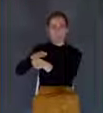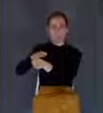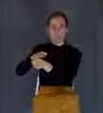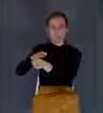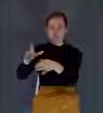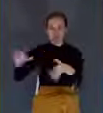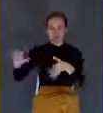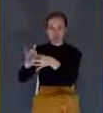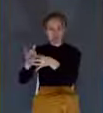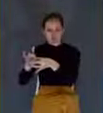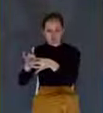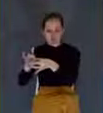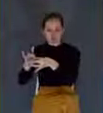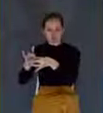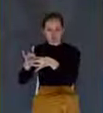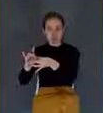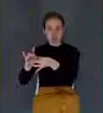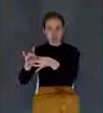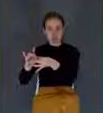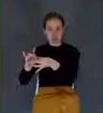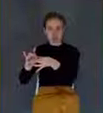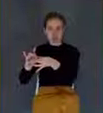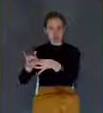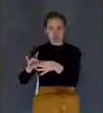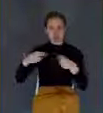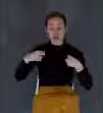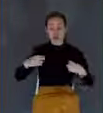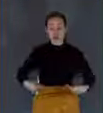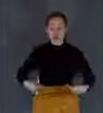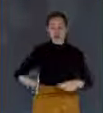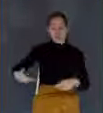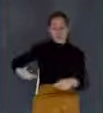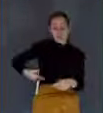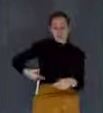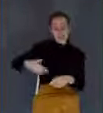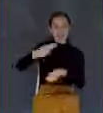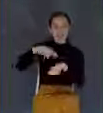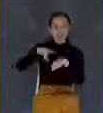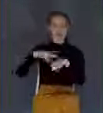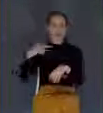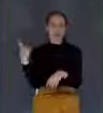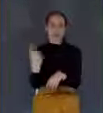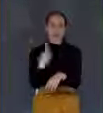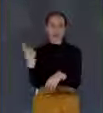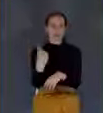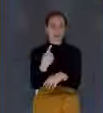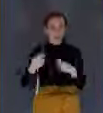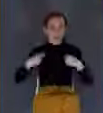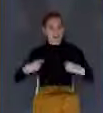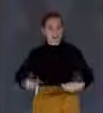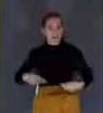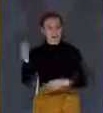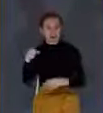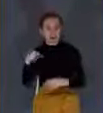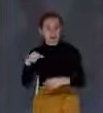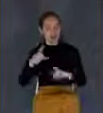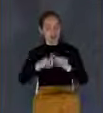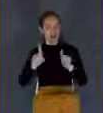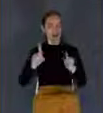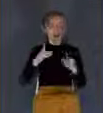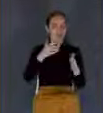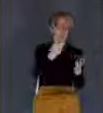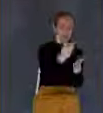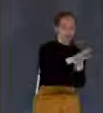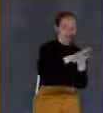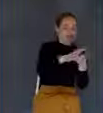humanized deity. The human nature is always human, subject to human limitations. The divine nature is always divine.